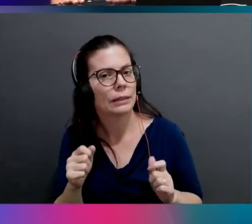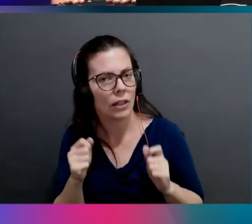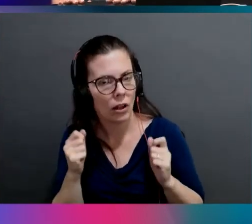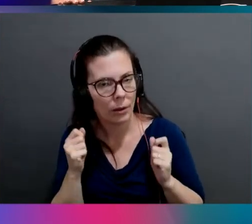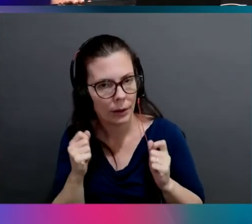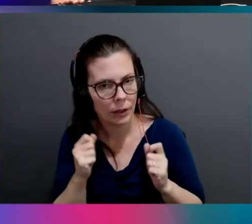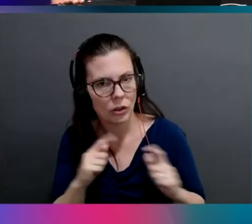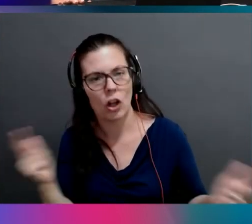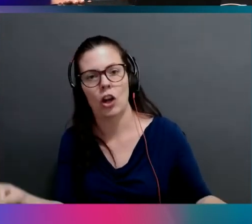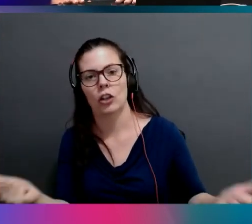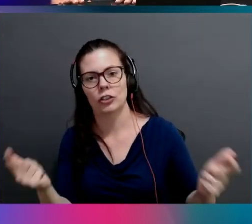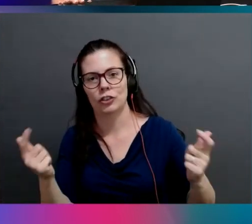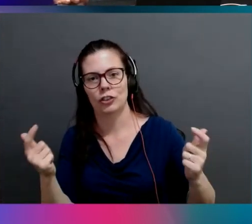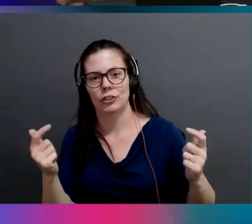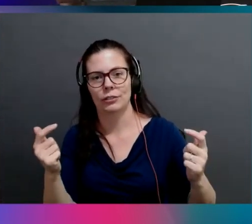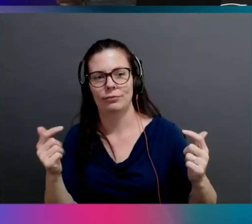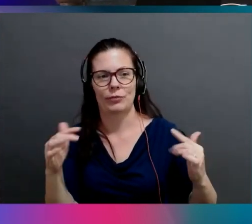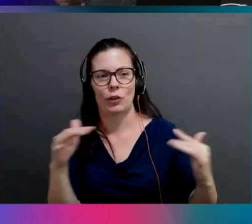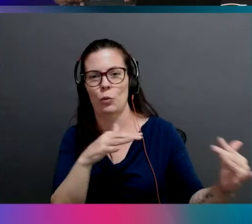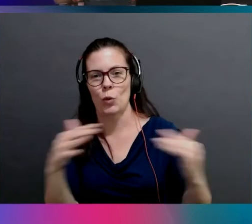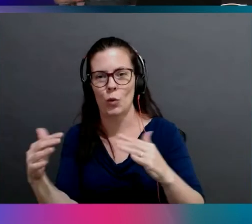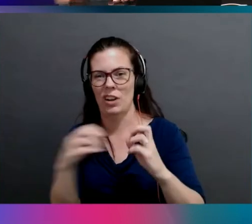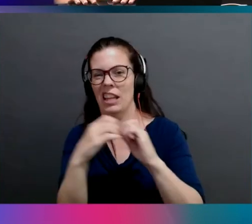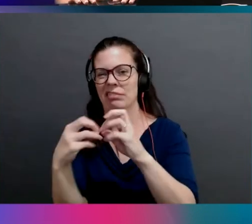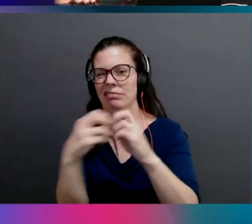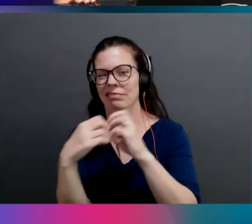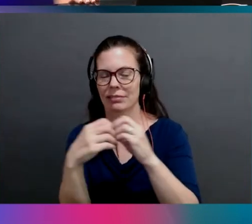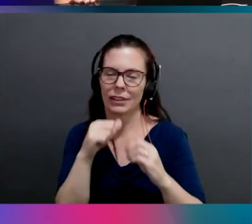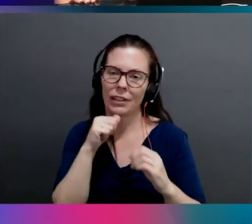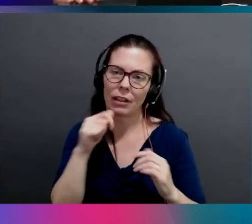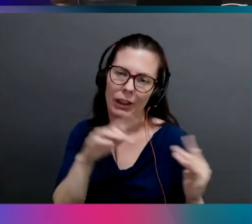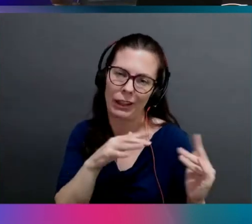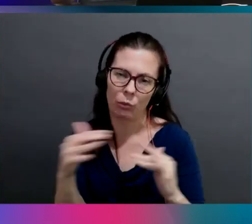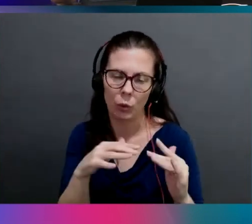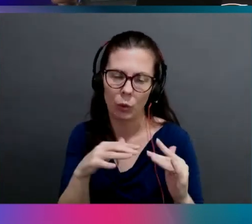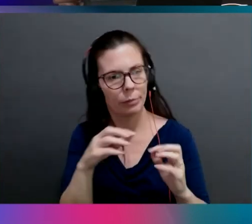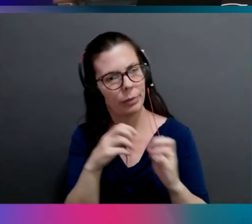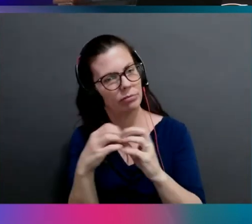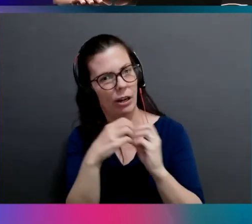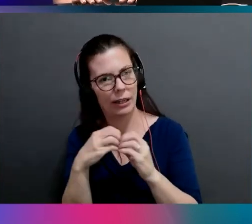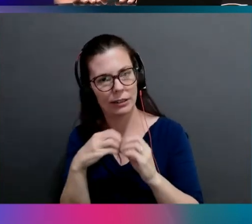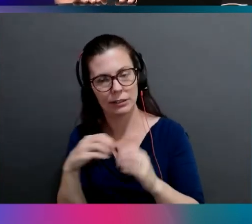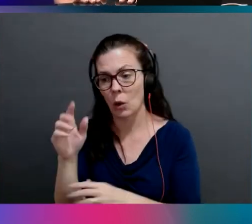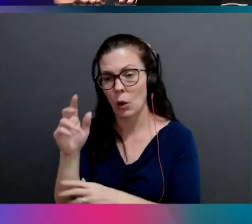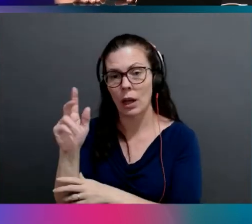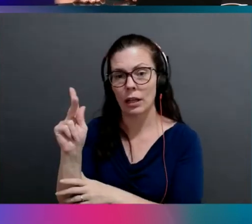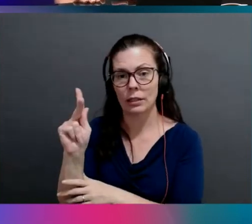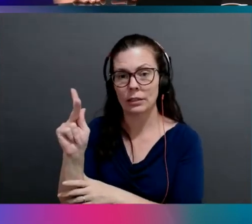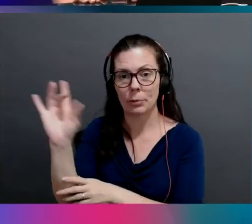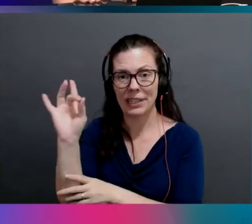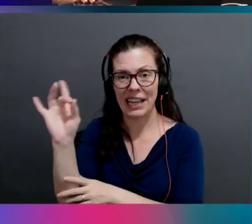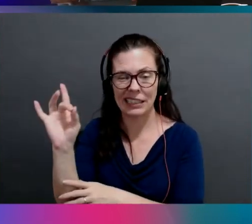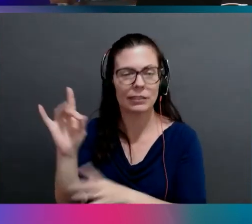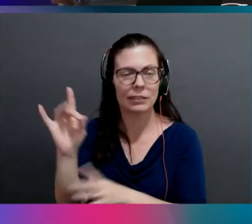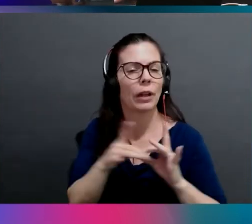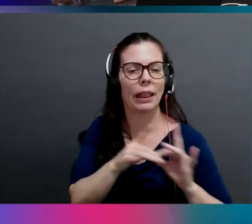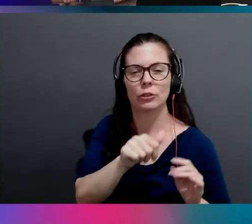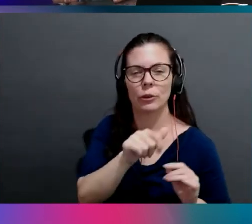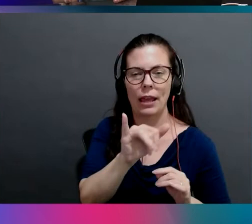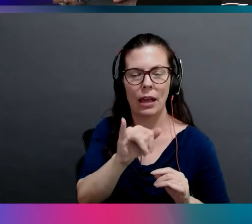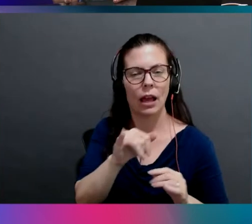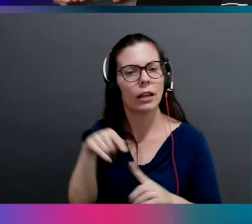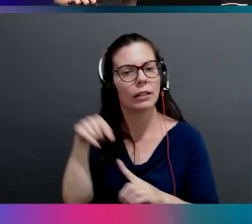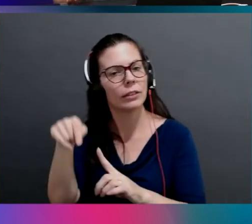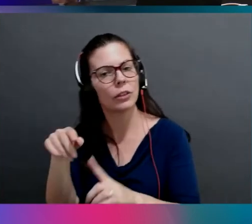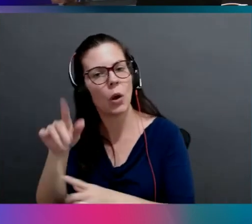framework war in AI essentially. It's not really like a war, but like Kubernetes, you know, with some exceptions is sort of like the platform